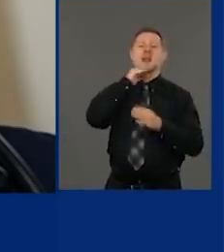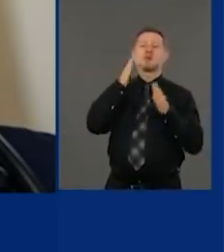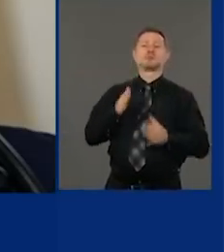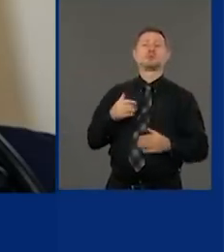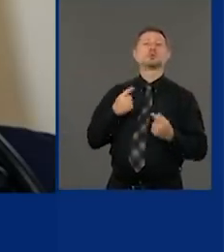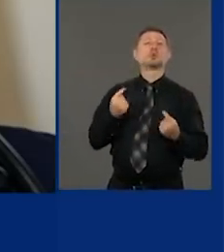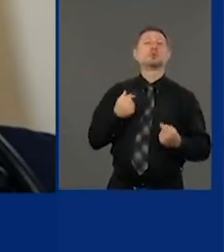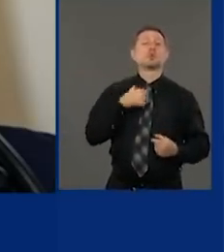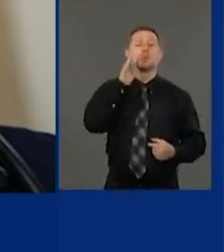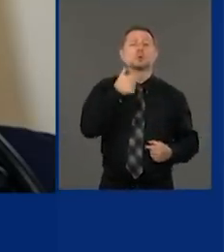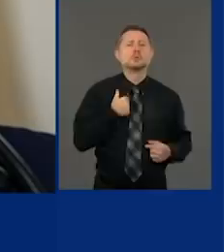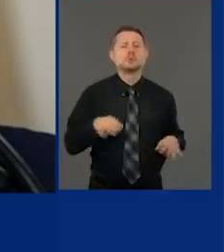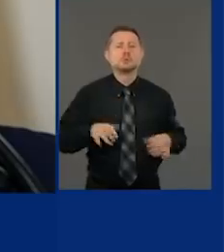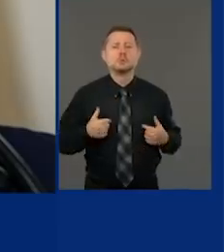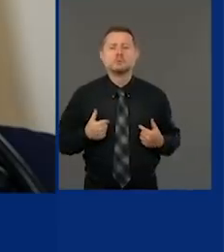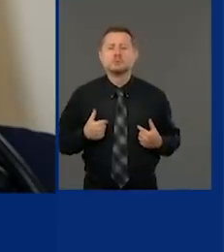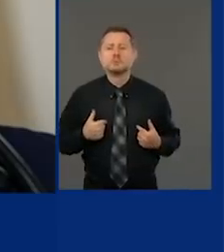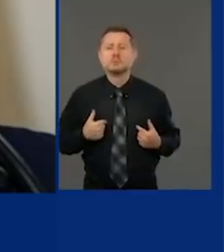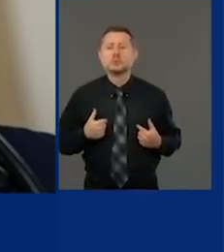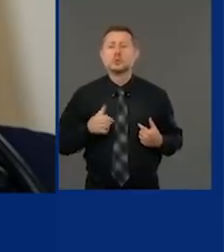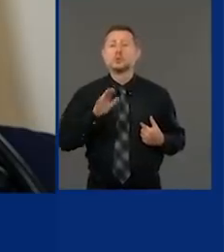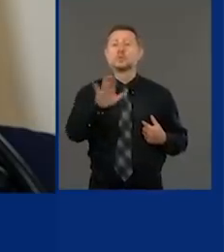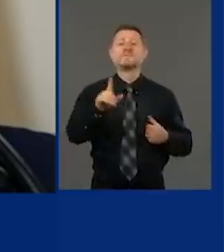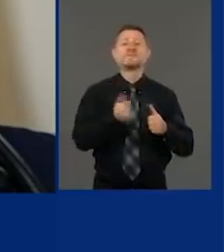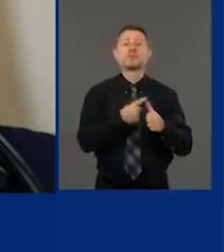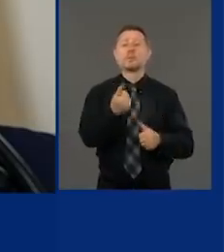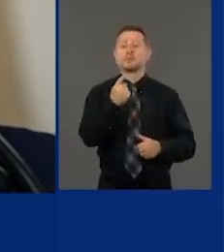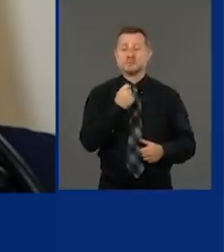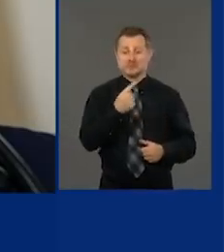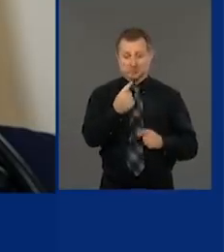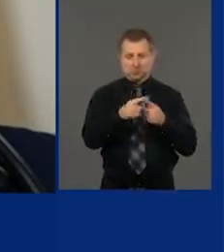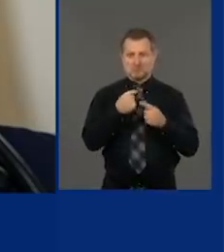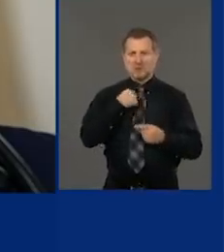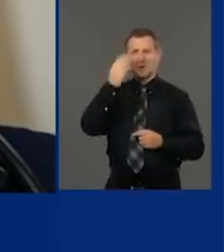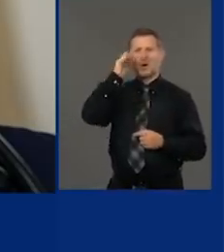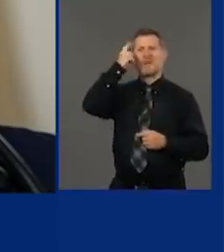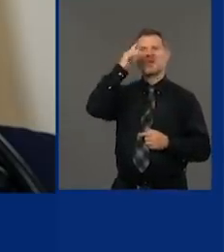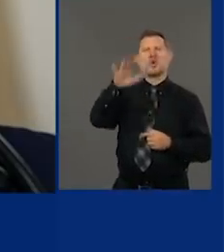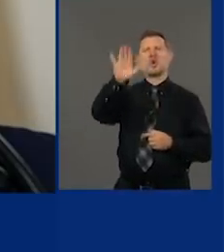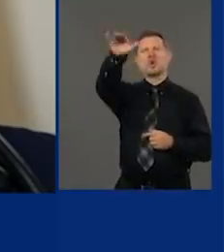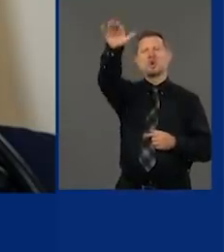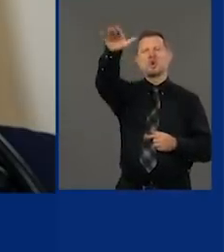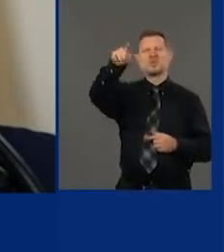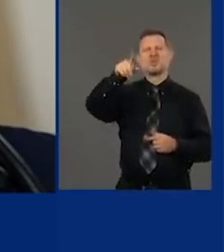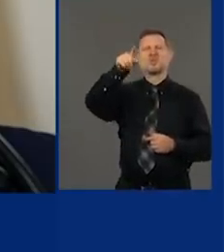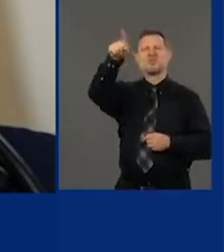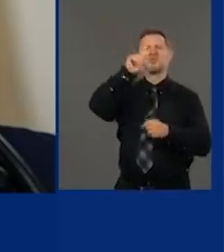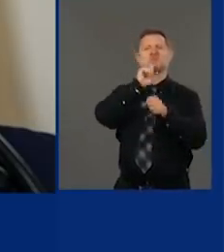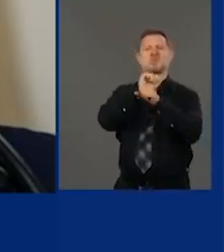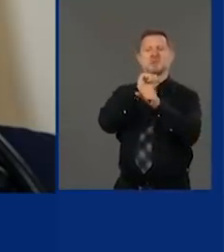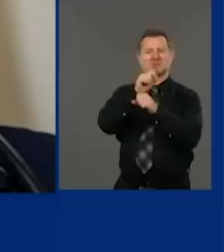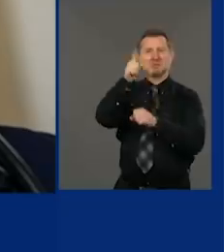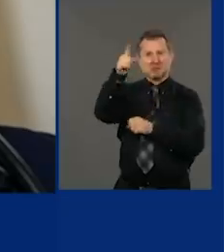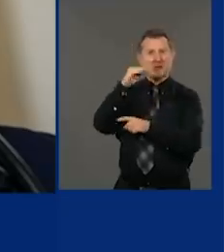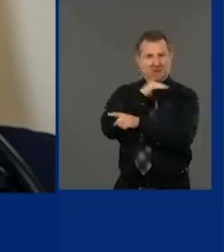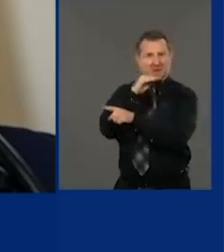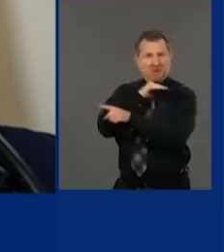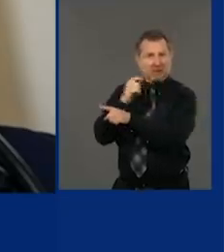you know what your first question would be? Governor, if you say he's lying,